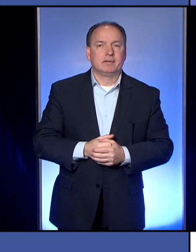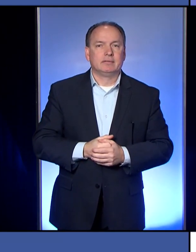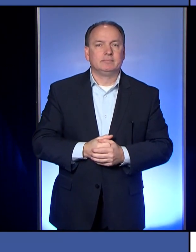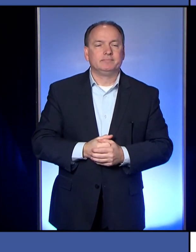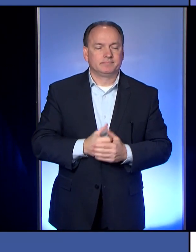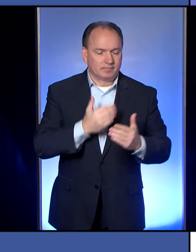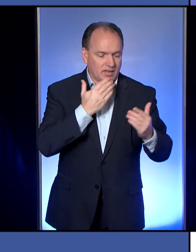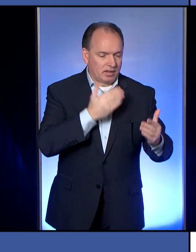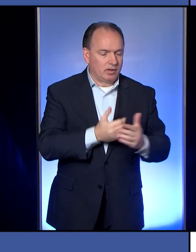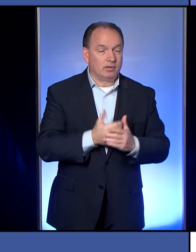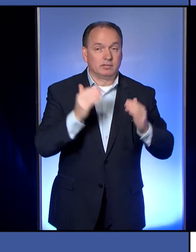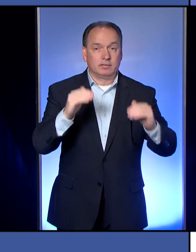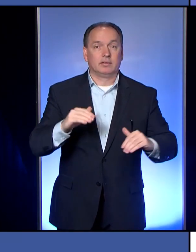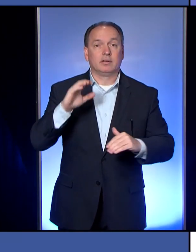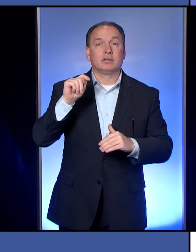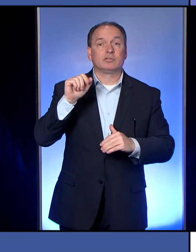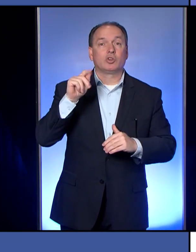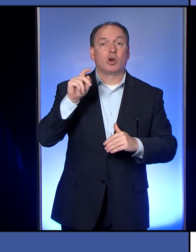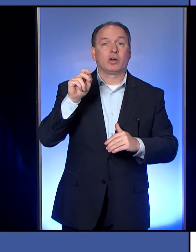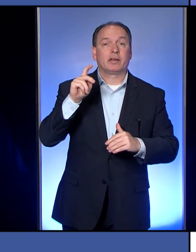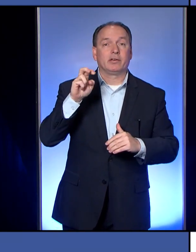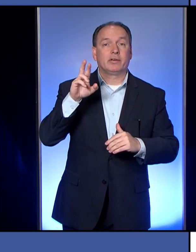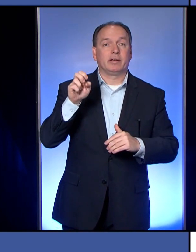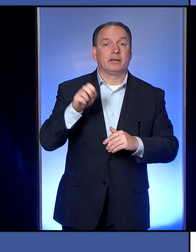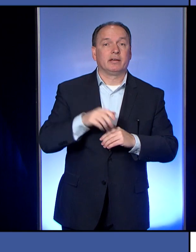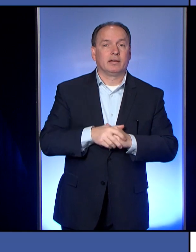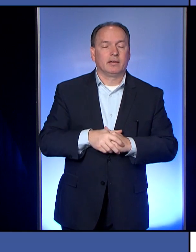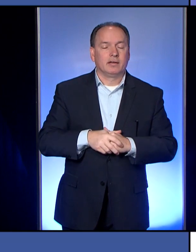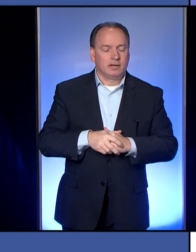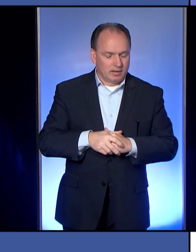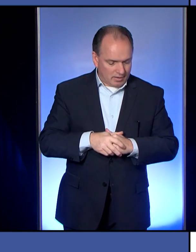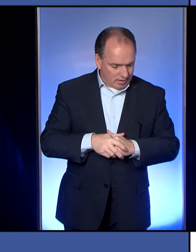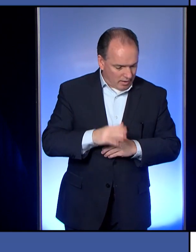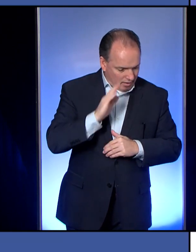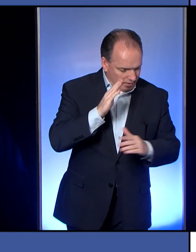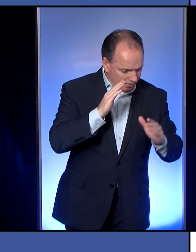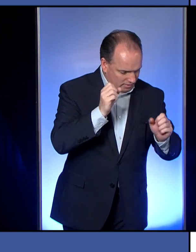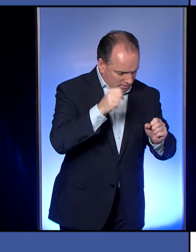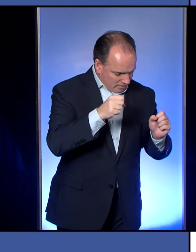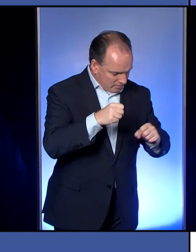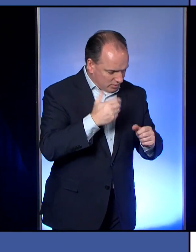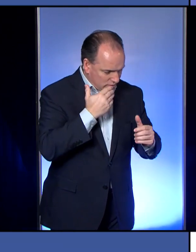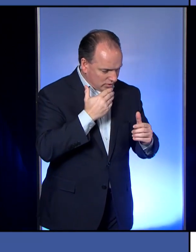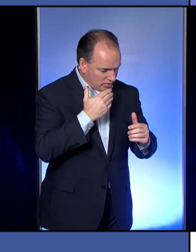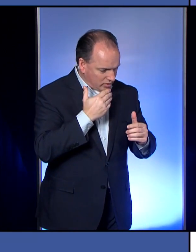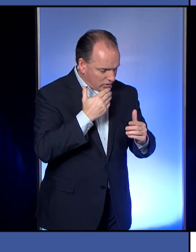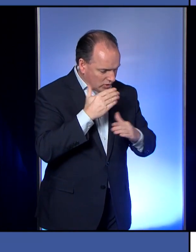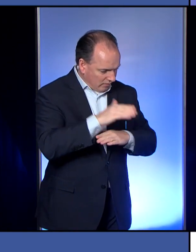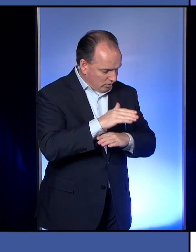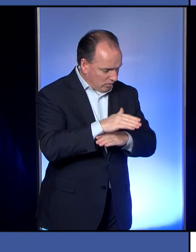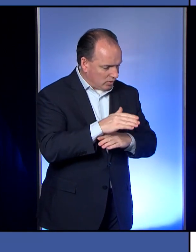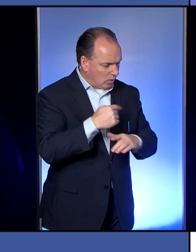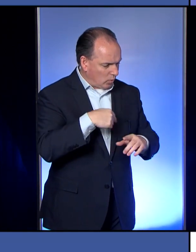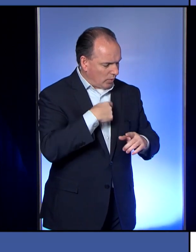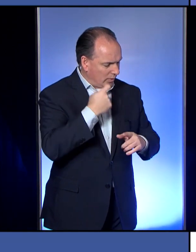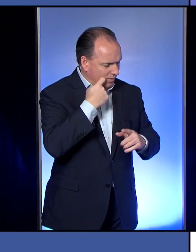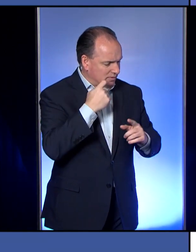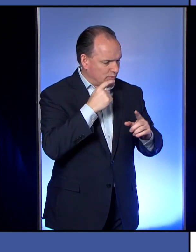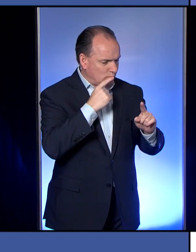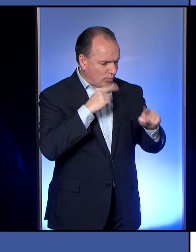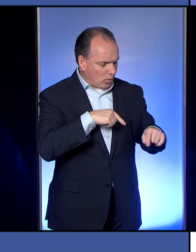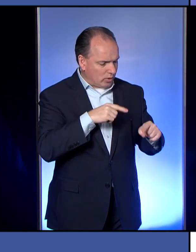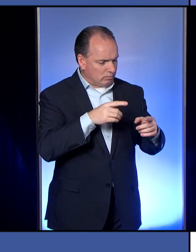Thank you. Uh, talk Erie. Yes. good afternoon, ma'am. Uh, we're getting reports about, uh,